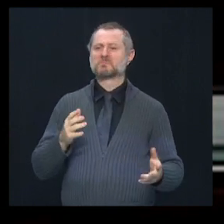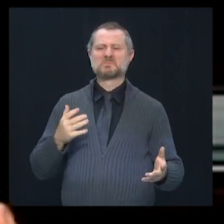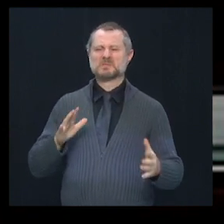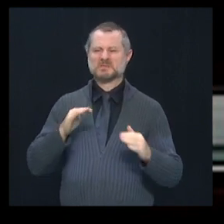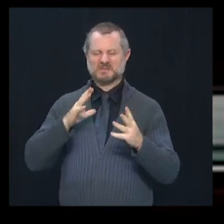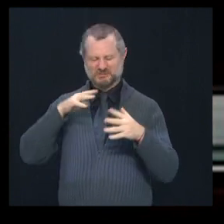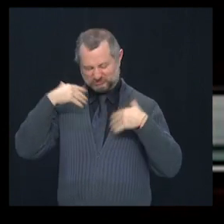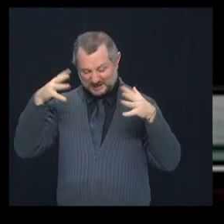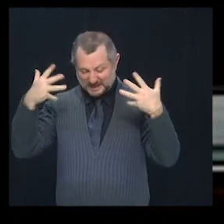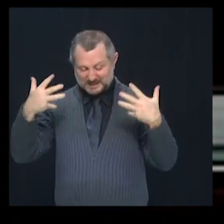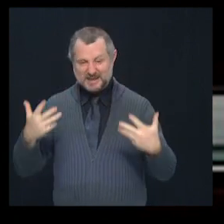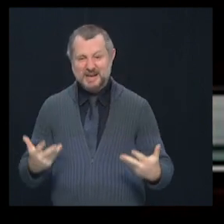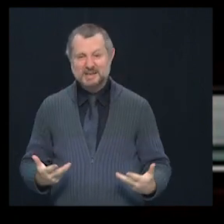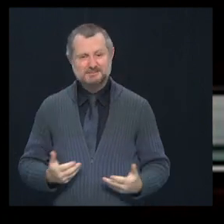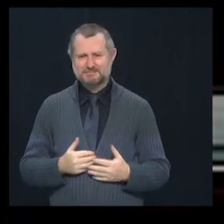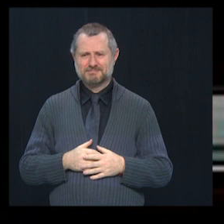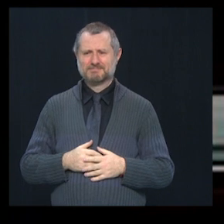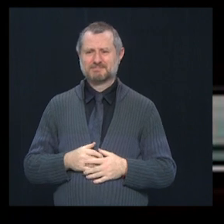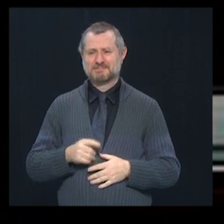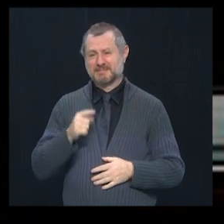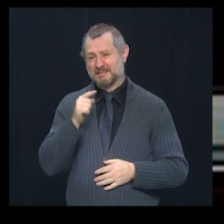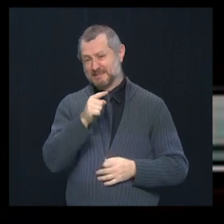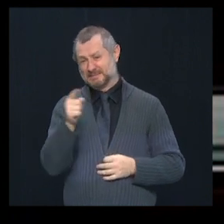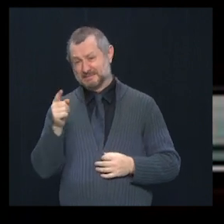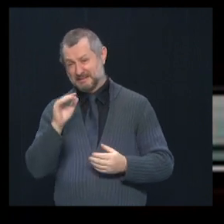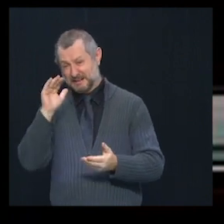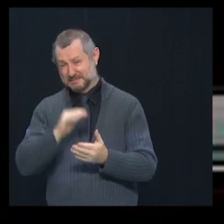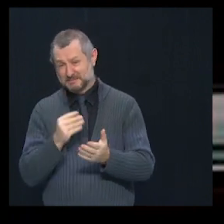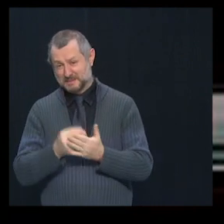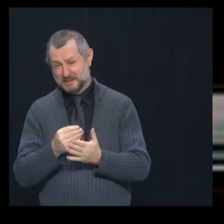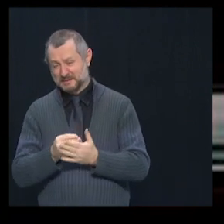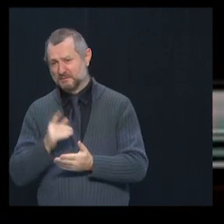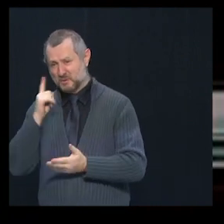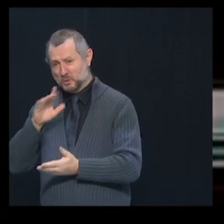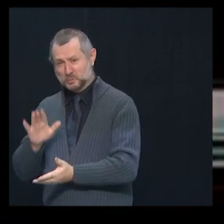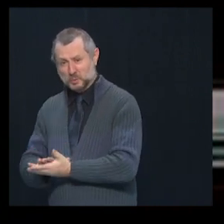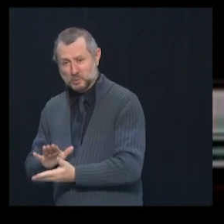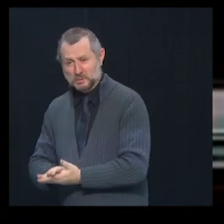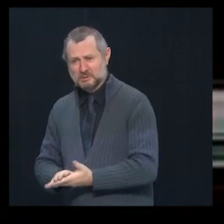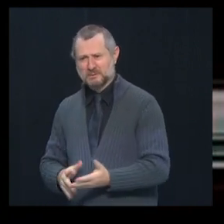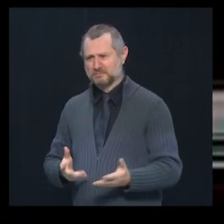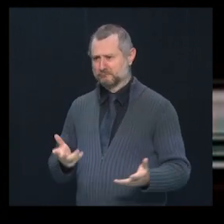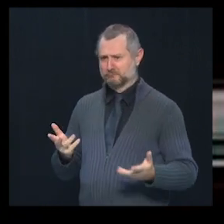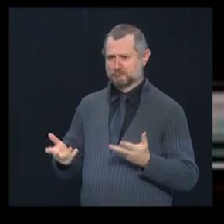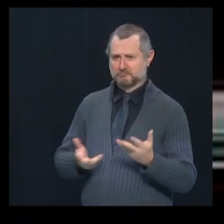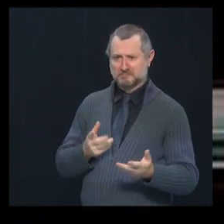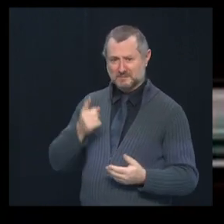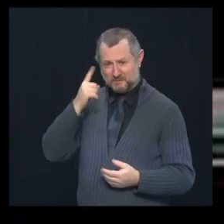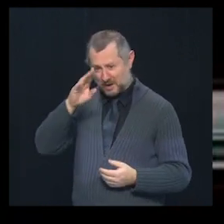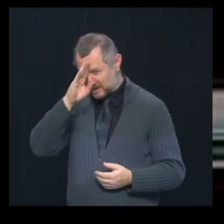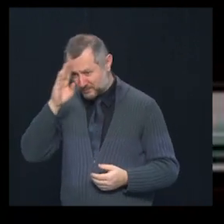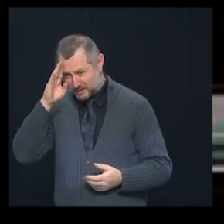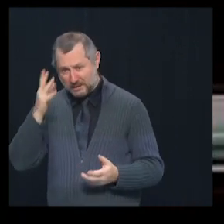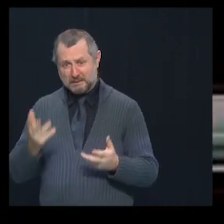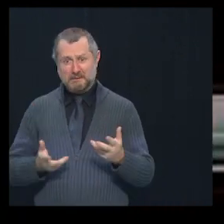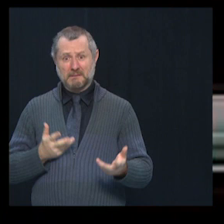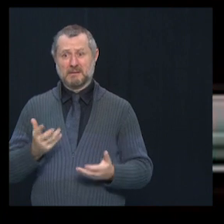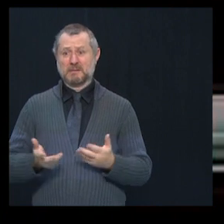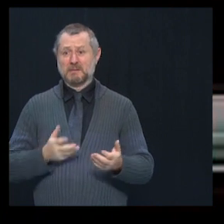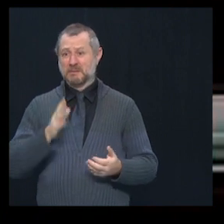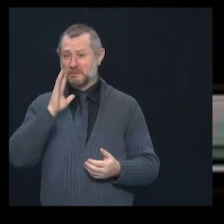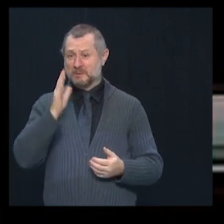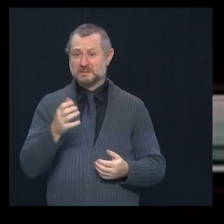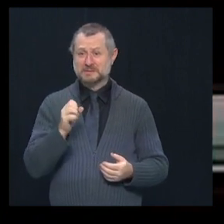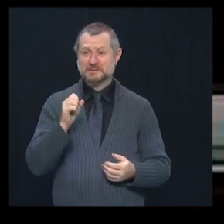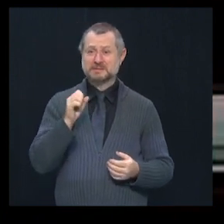governments means less money for our schools for our health patient system sanitation workers who i think many of us